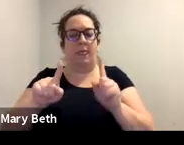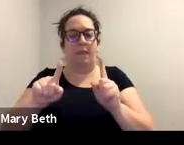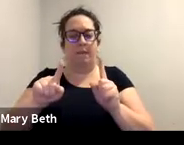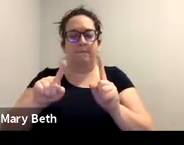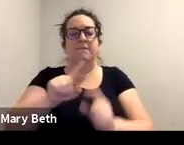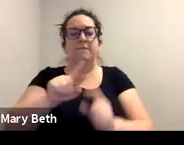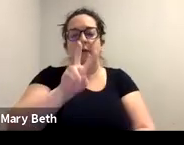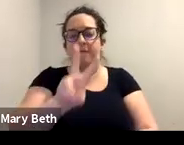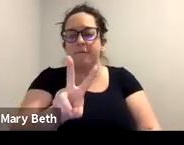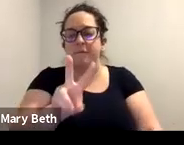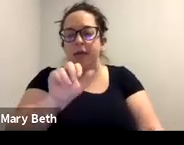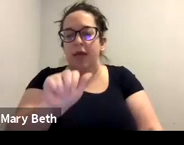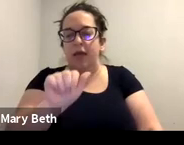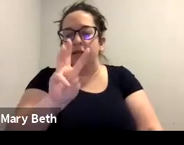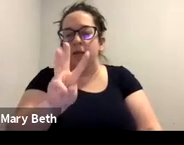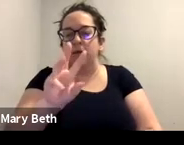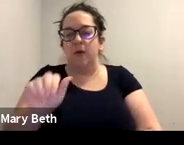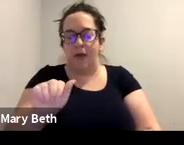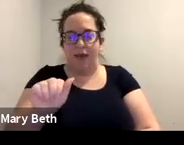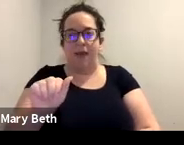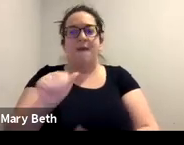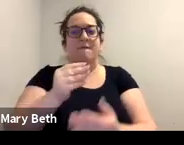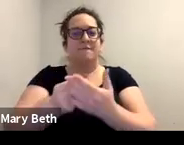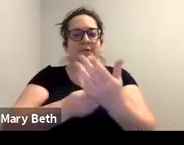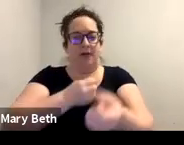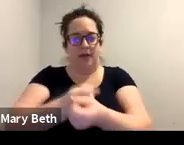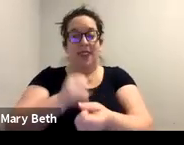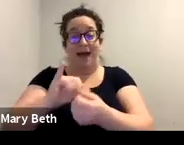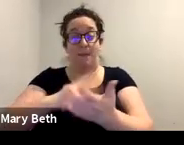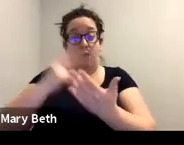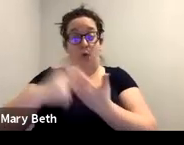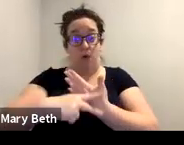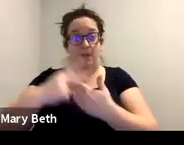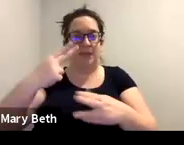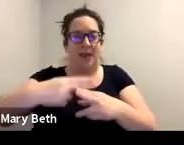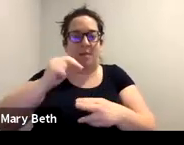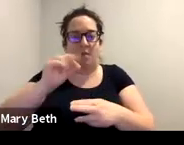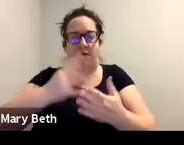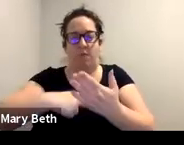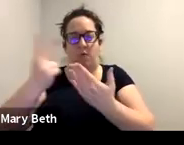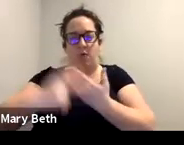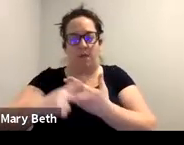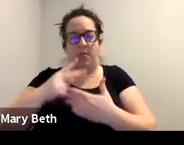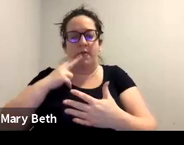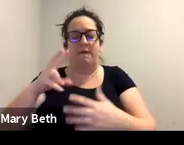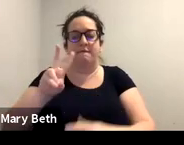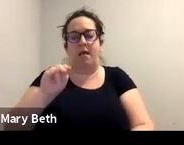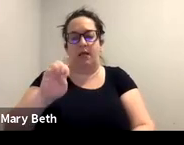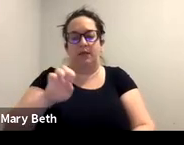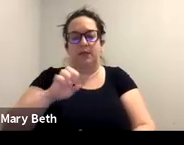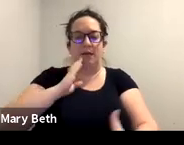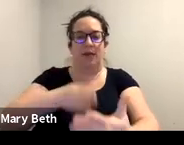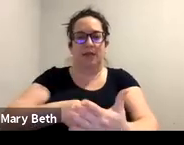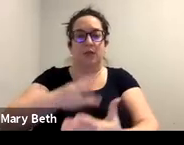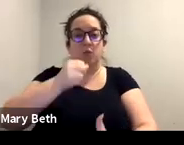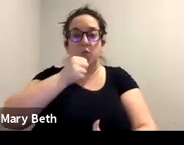collection. You just want to follow through and make sure that you aren't required to share any identifying information. The